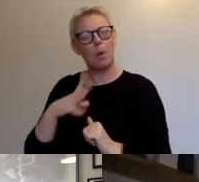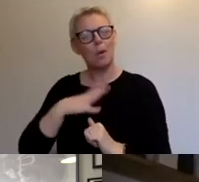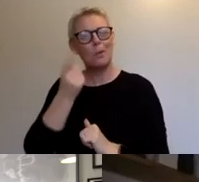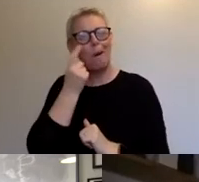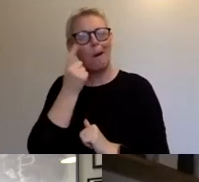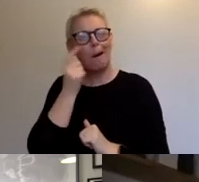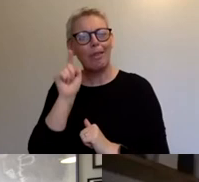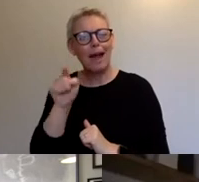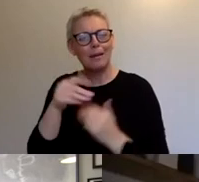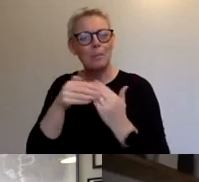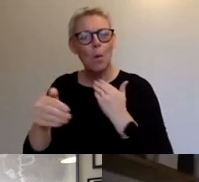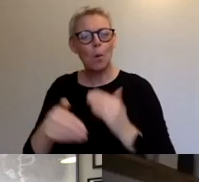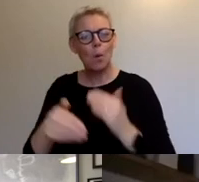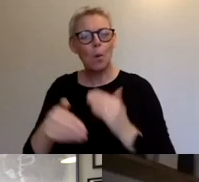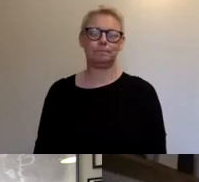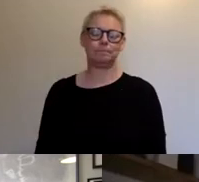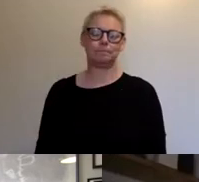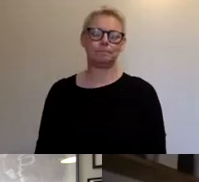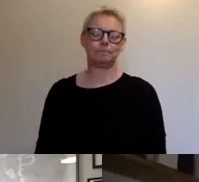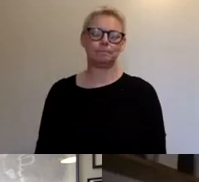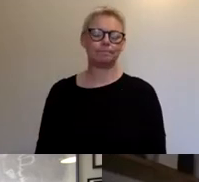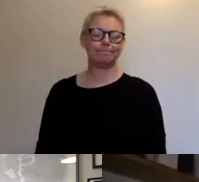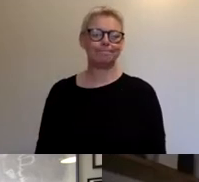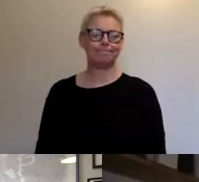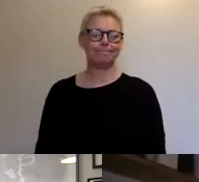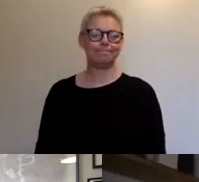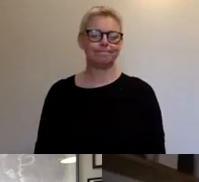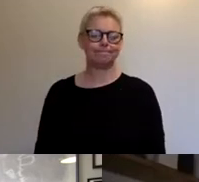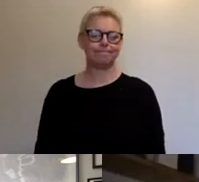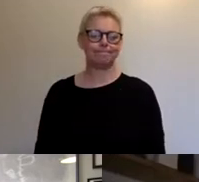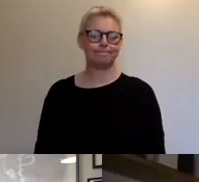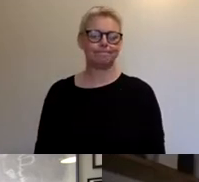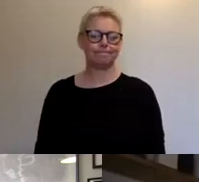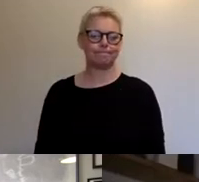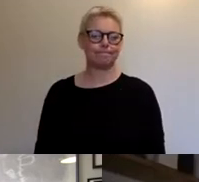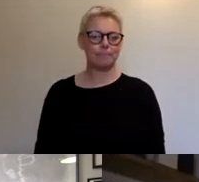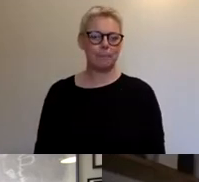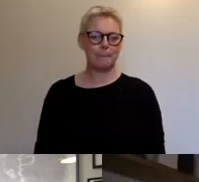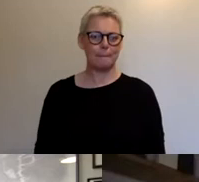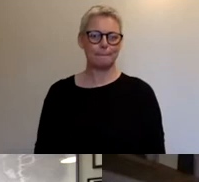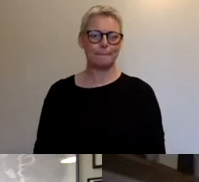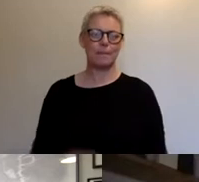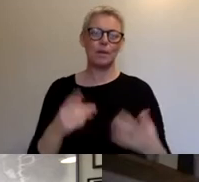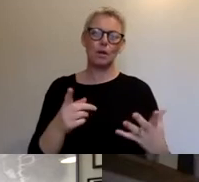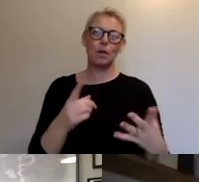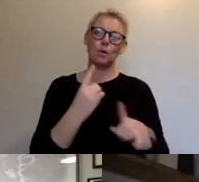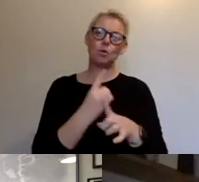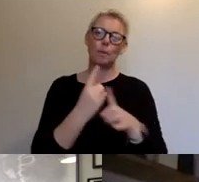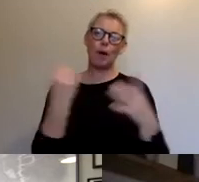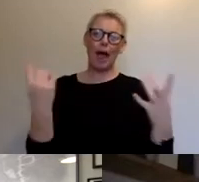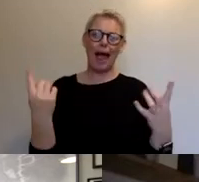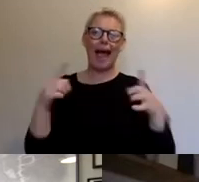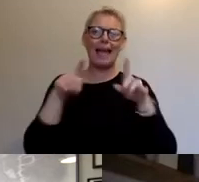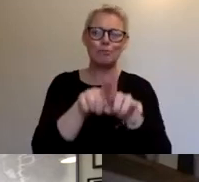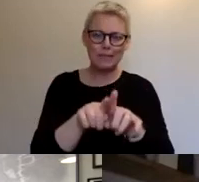Um, so we're kind of talking a lot about hybrid hybridity at the moment, but just to, just to wrap up the, the thinking about what are